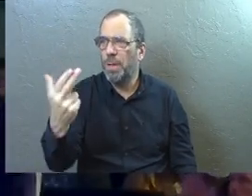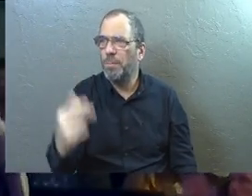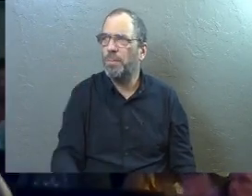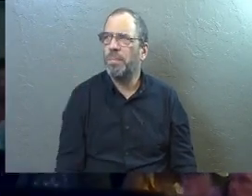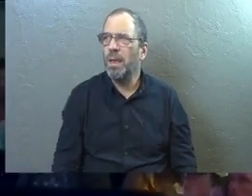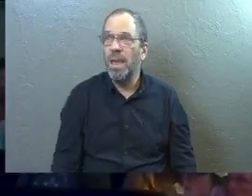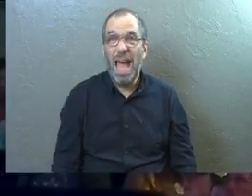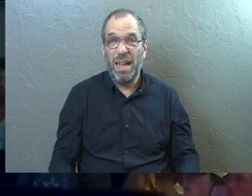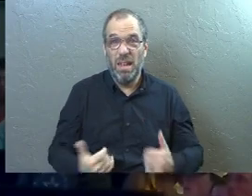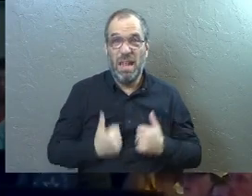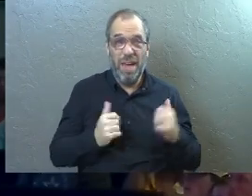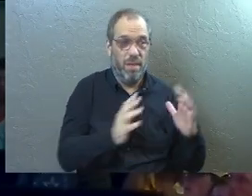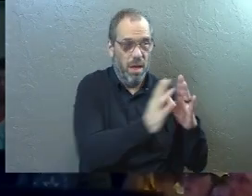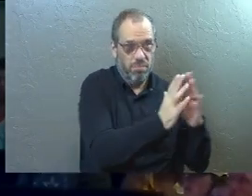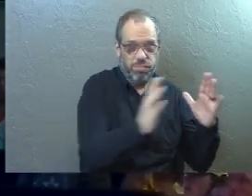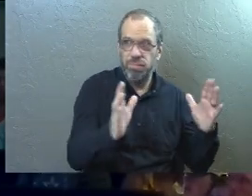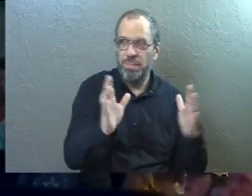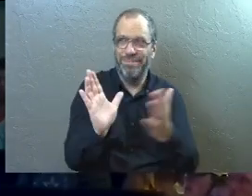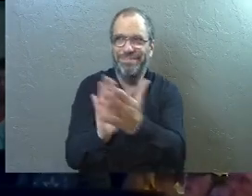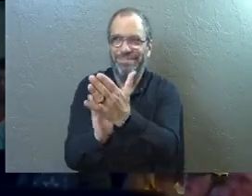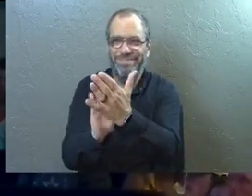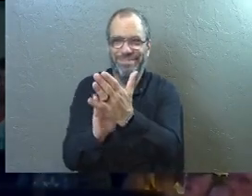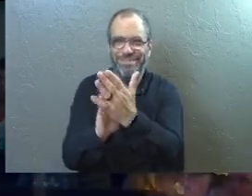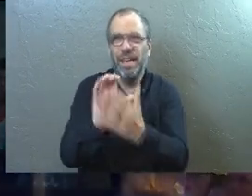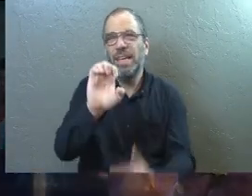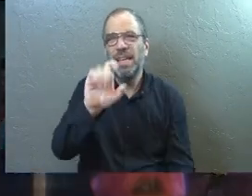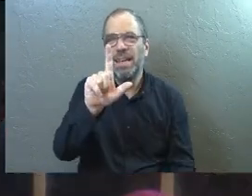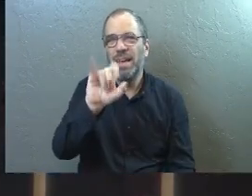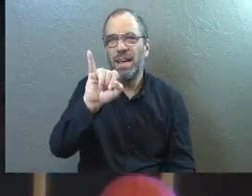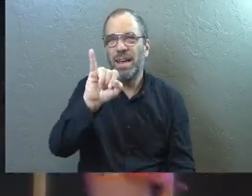And you've got a whole life. Give a hand to Elijah, would you?